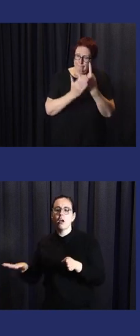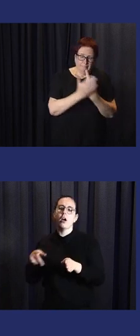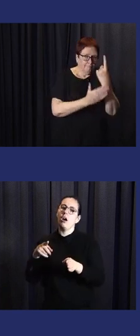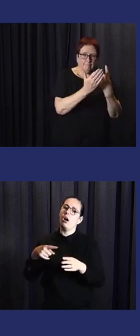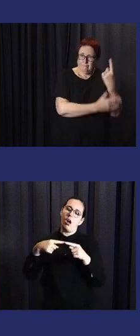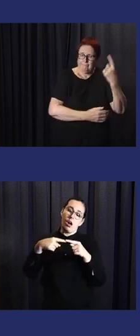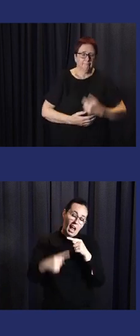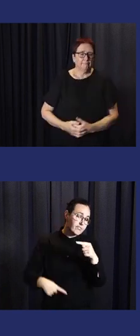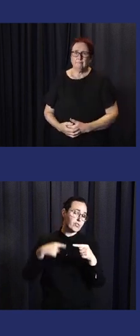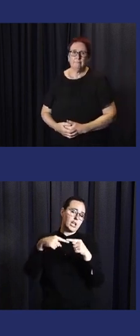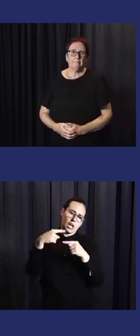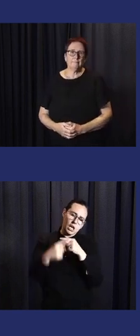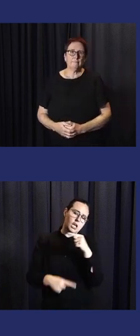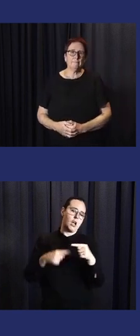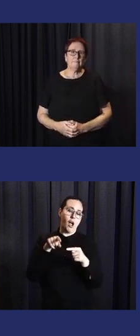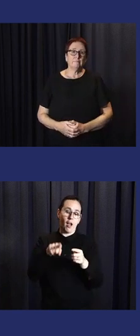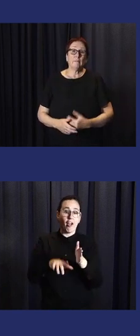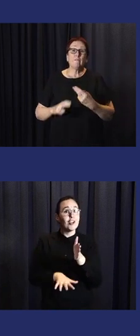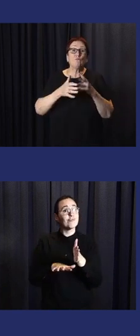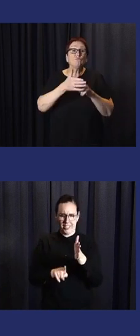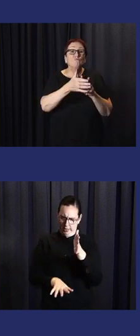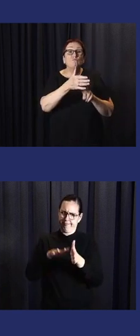disasters every year.